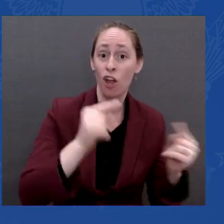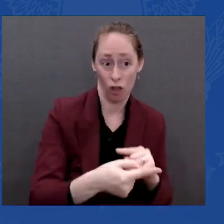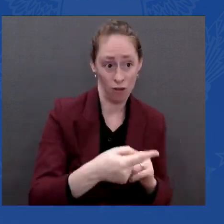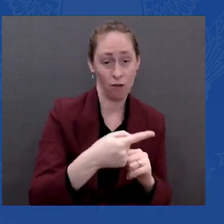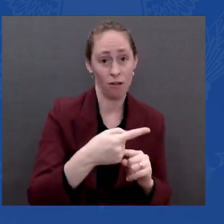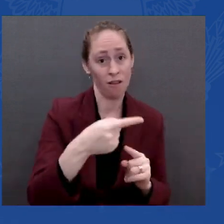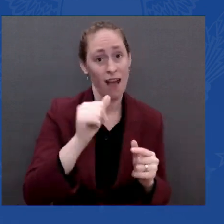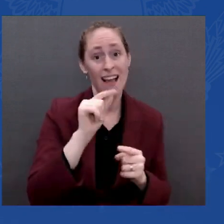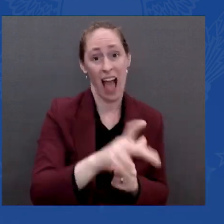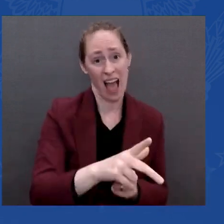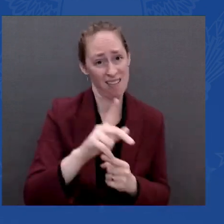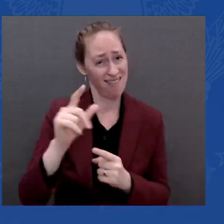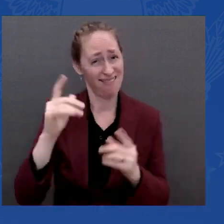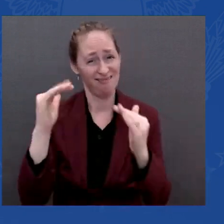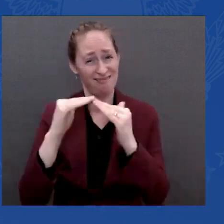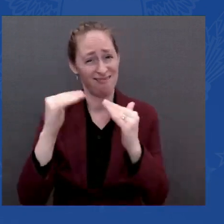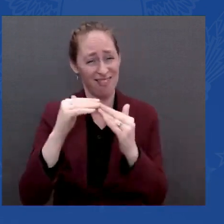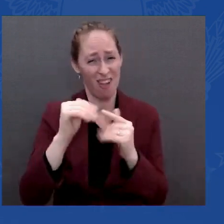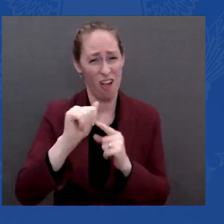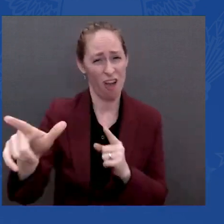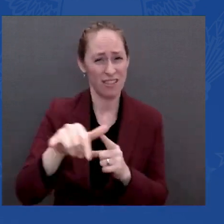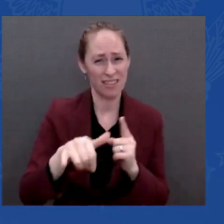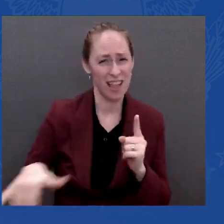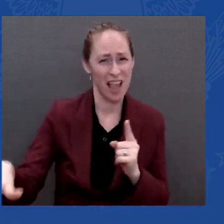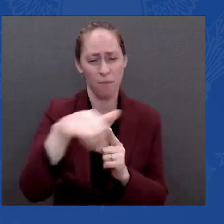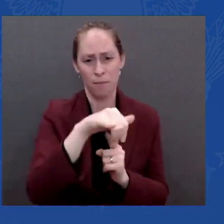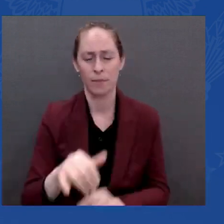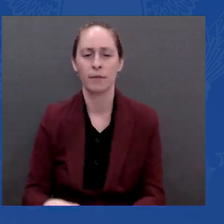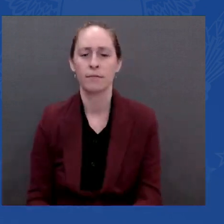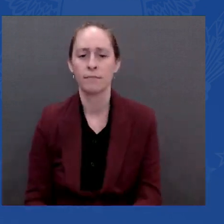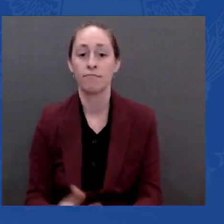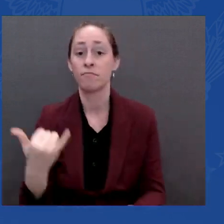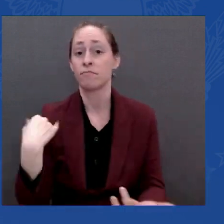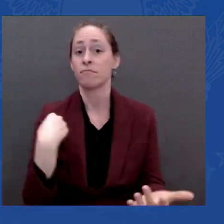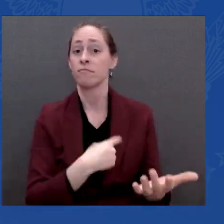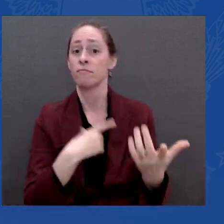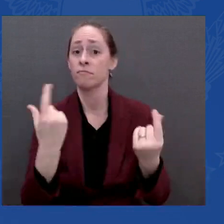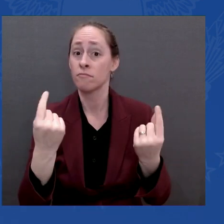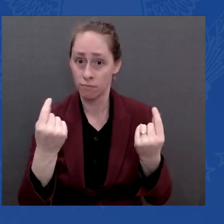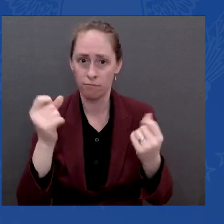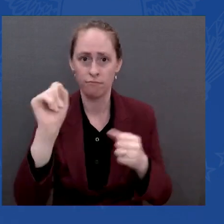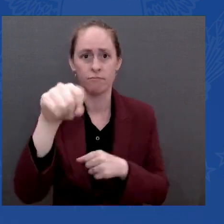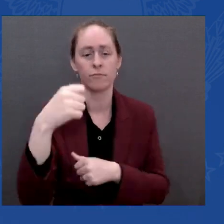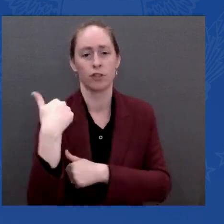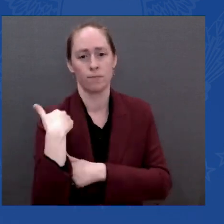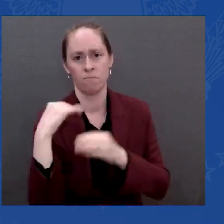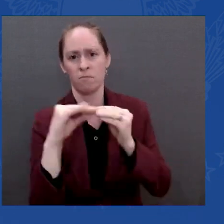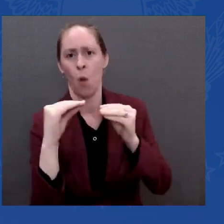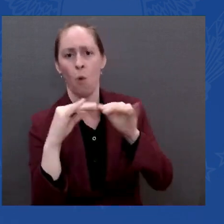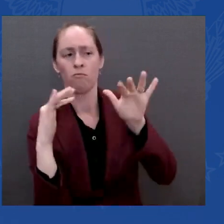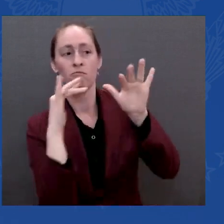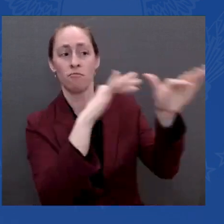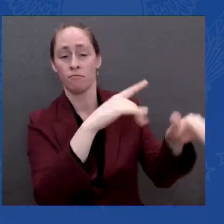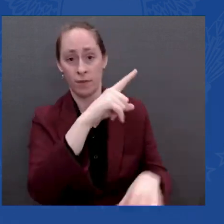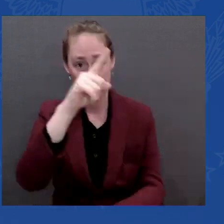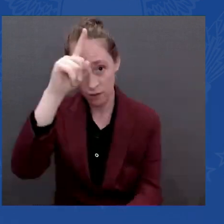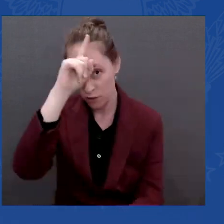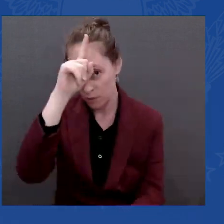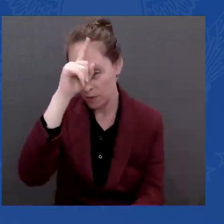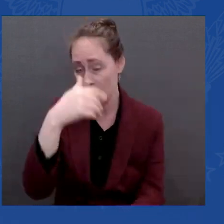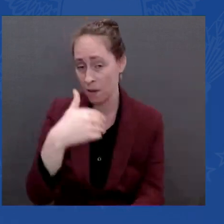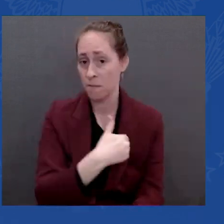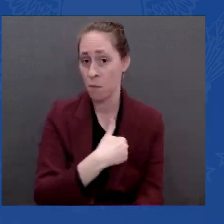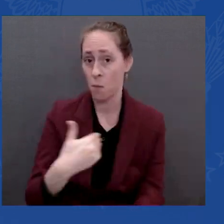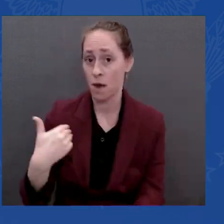NATO. On Tuesday, in response to Russia's aggressive action, including its troop presence in Belarus and the Black